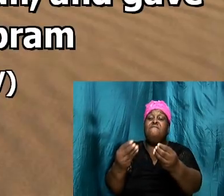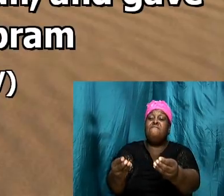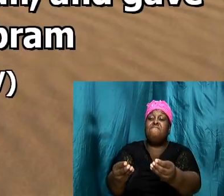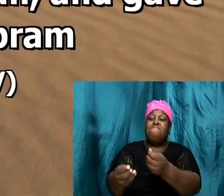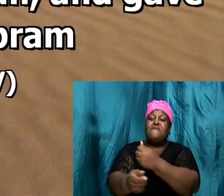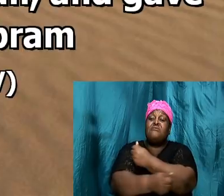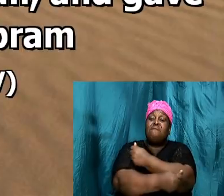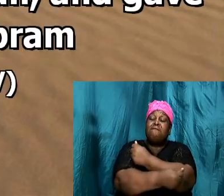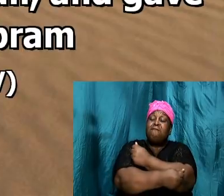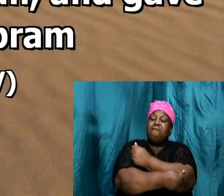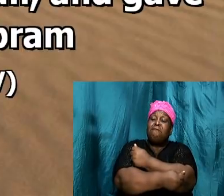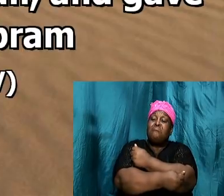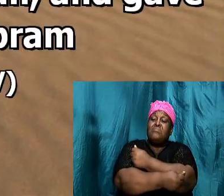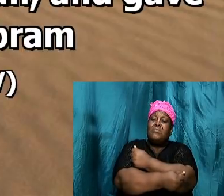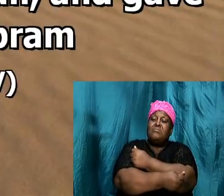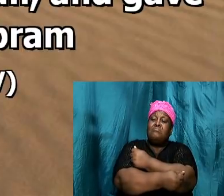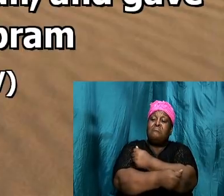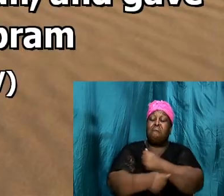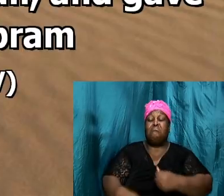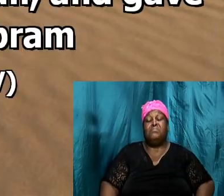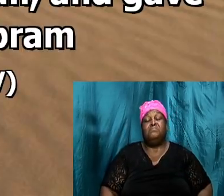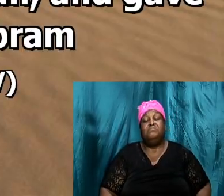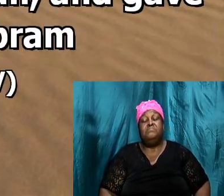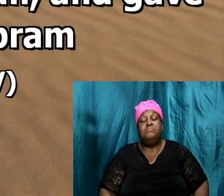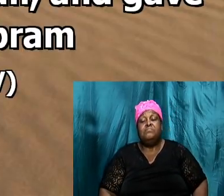her husband Abram.